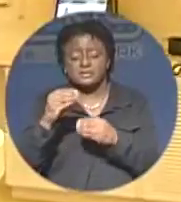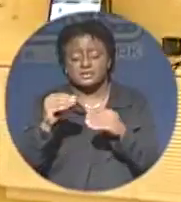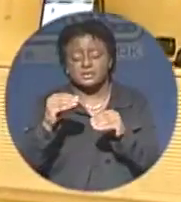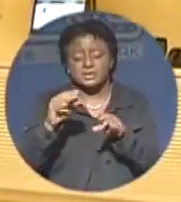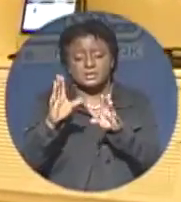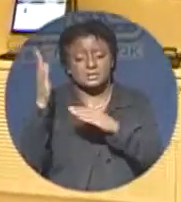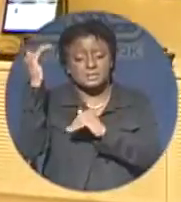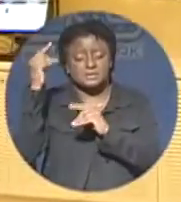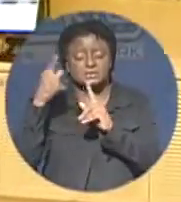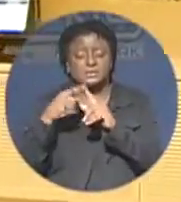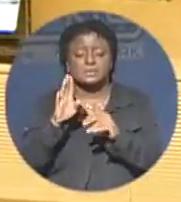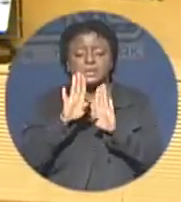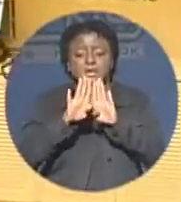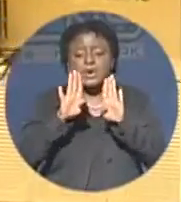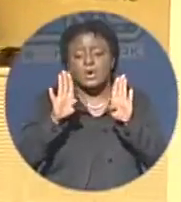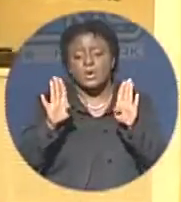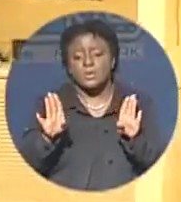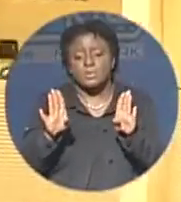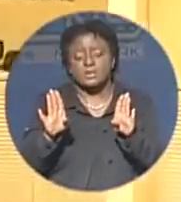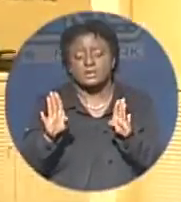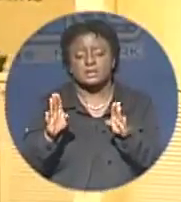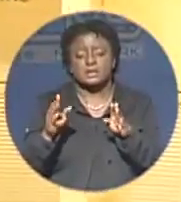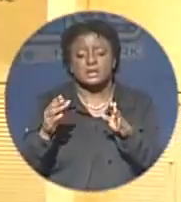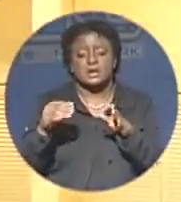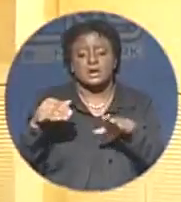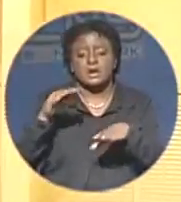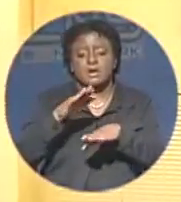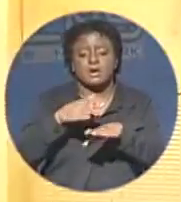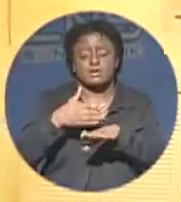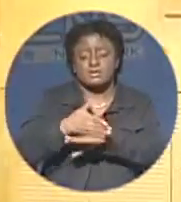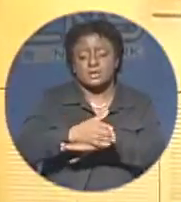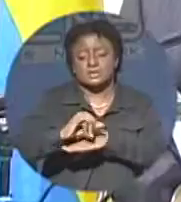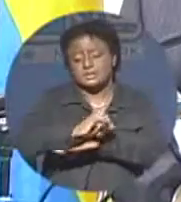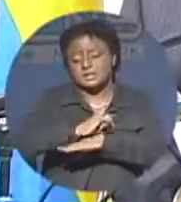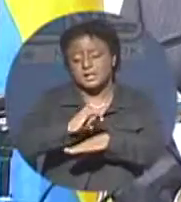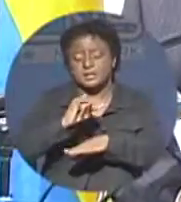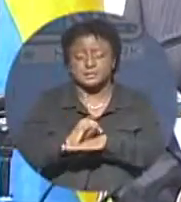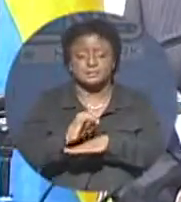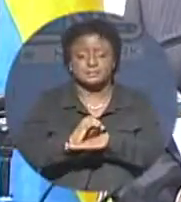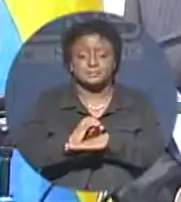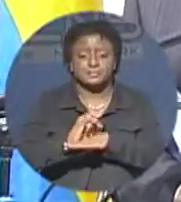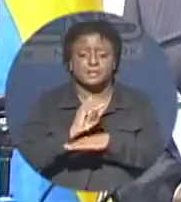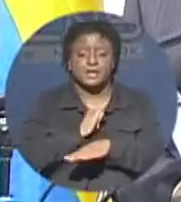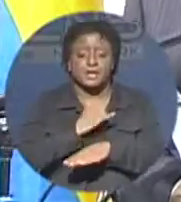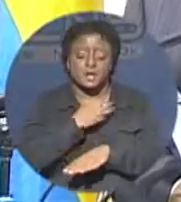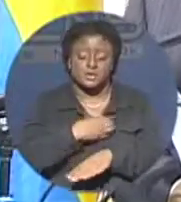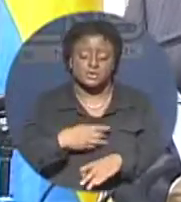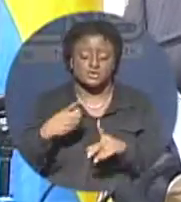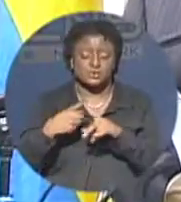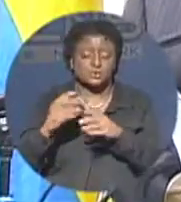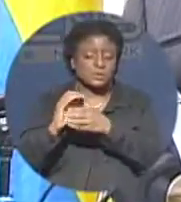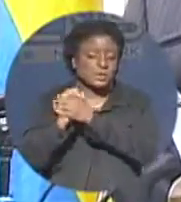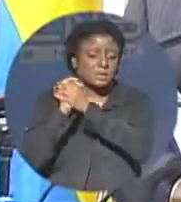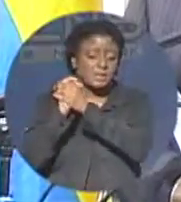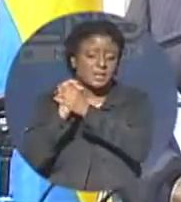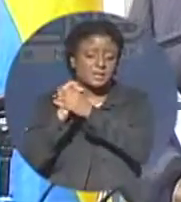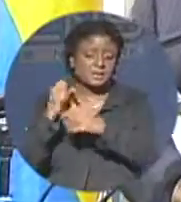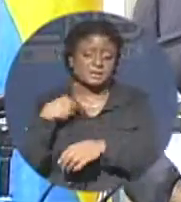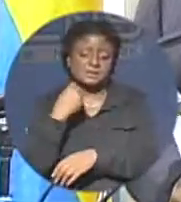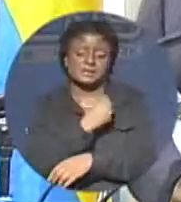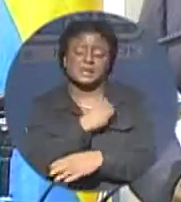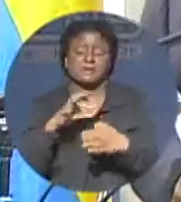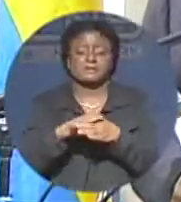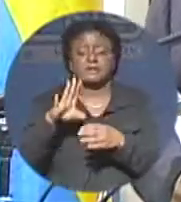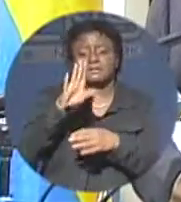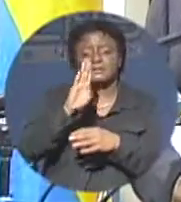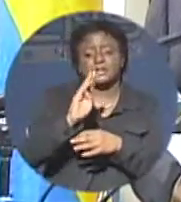BTC remains committed to delivering the best telecommunications experience to the Bahamas. I wish to commend the staff of BTC for